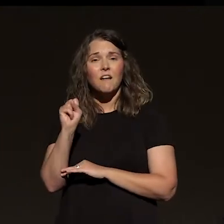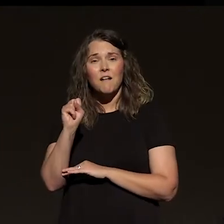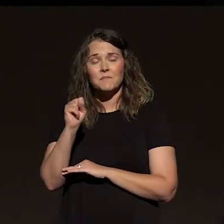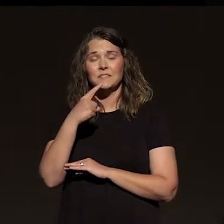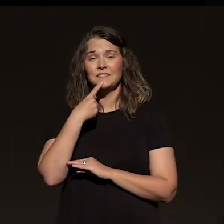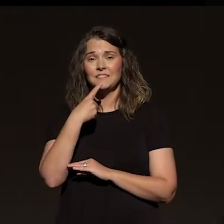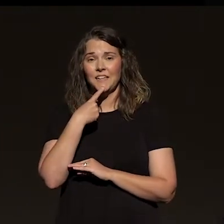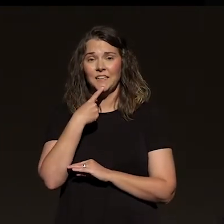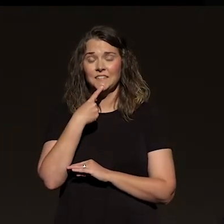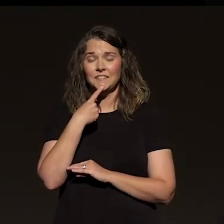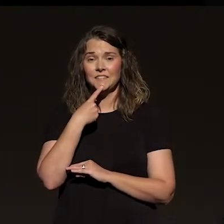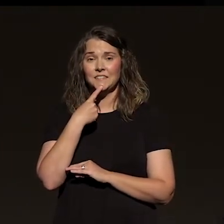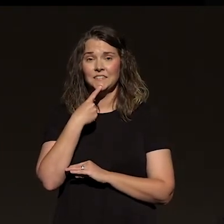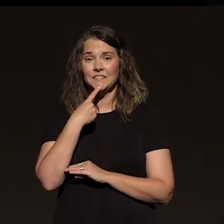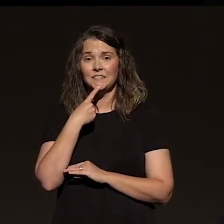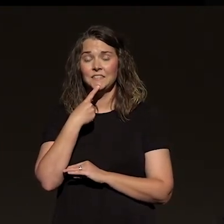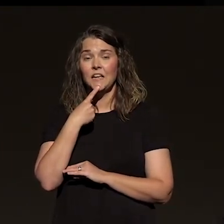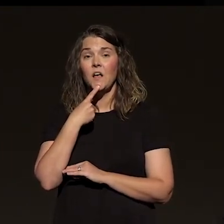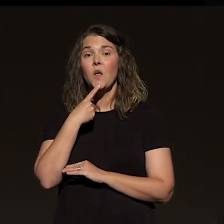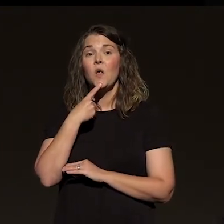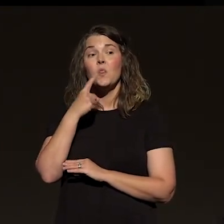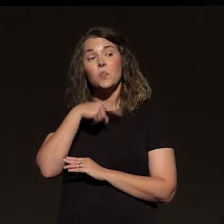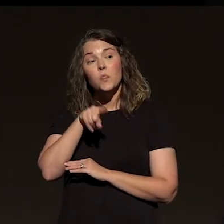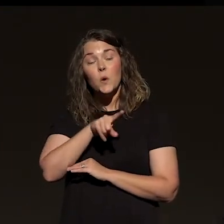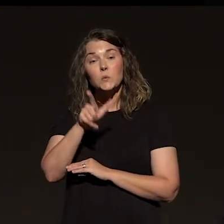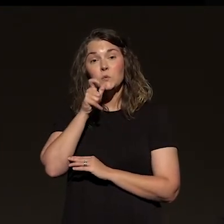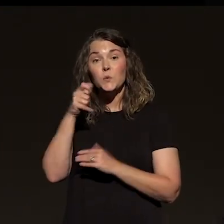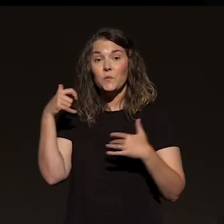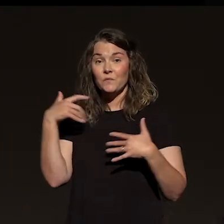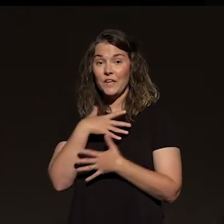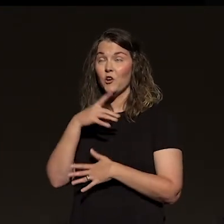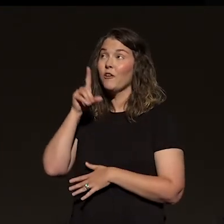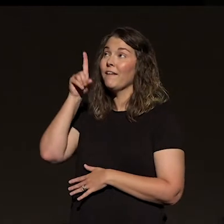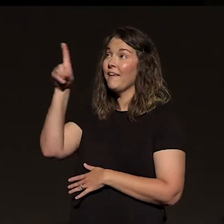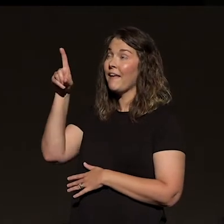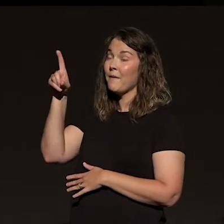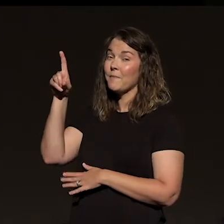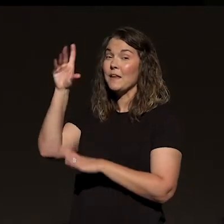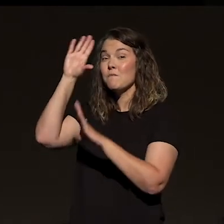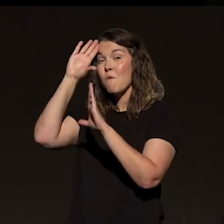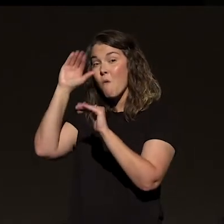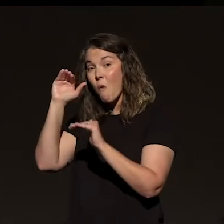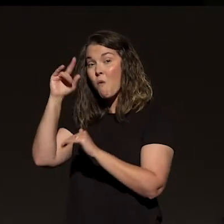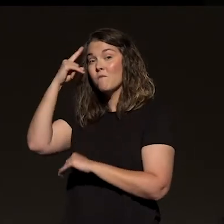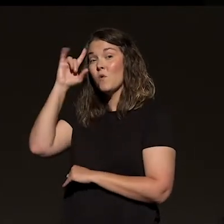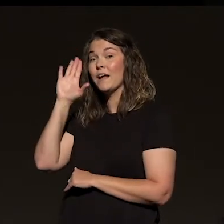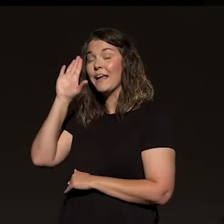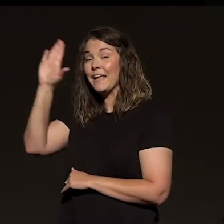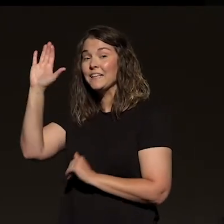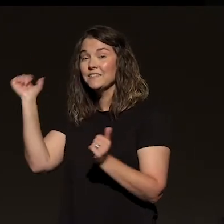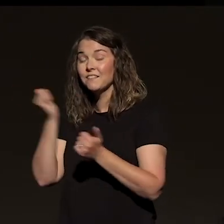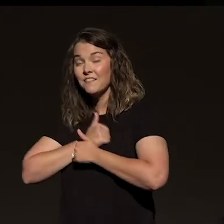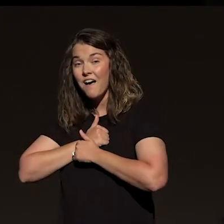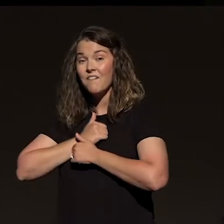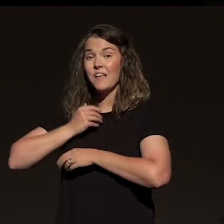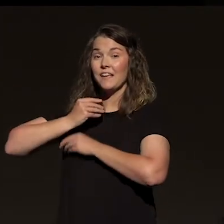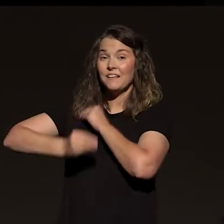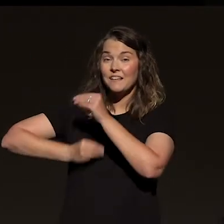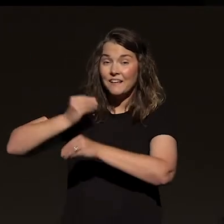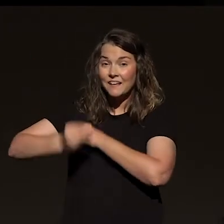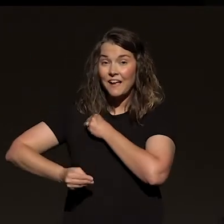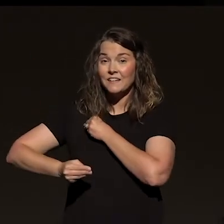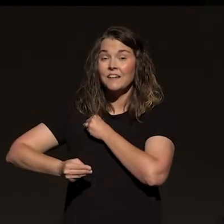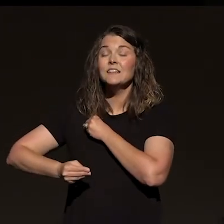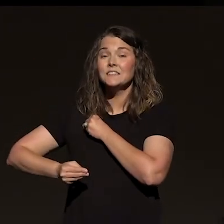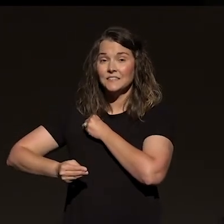those who fear him. And those who hope for his loving kindness, listen, he's there to deliver their soul from death and keep